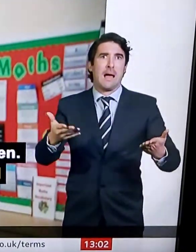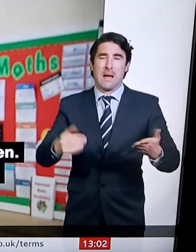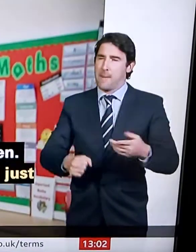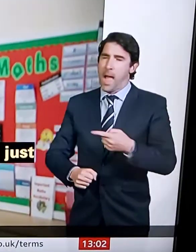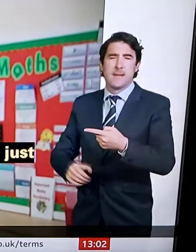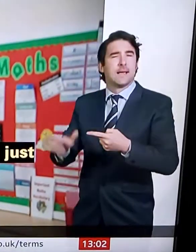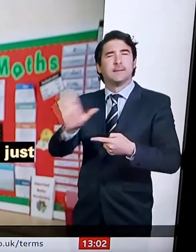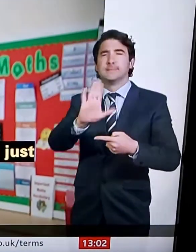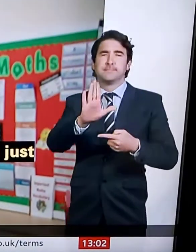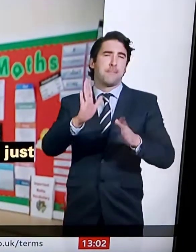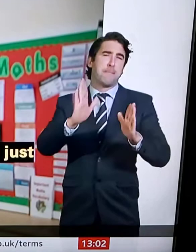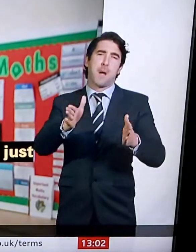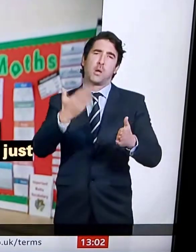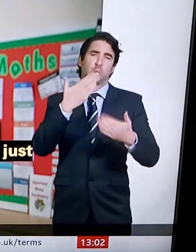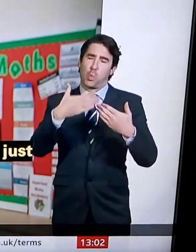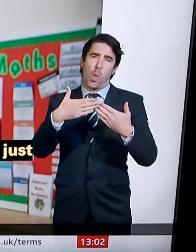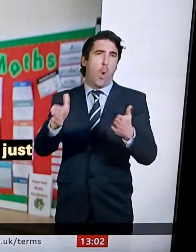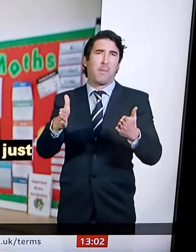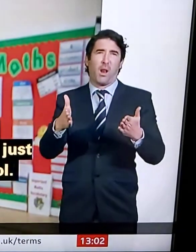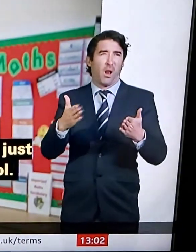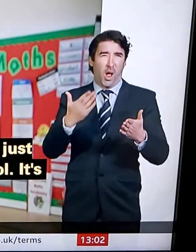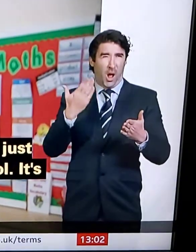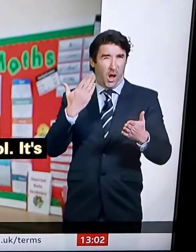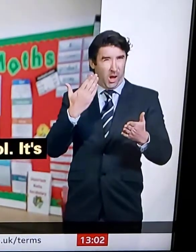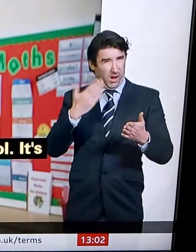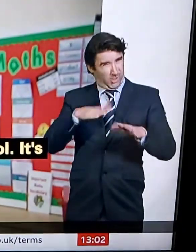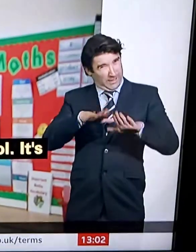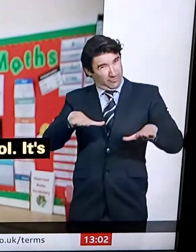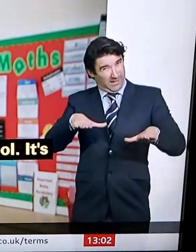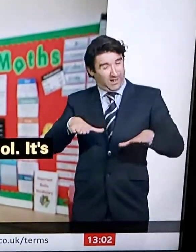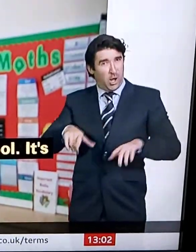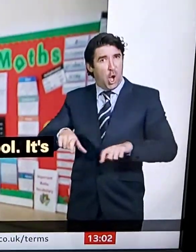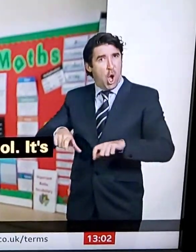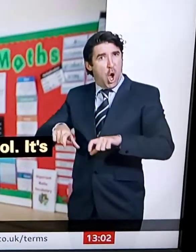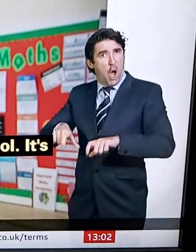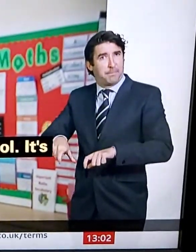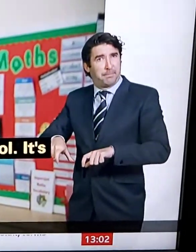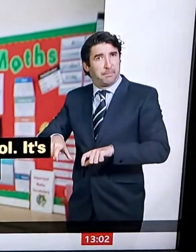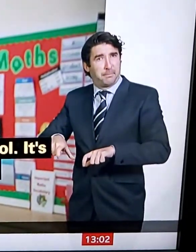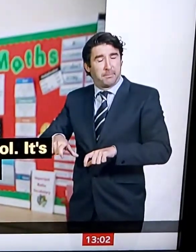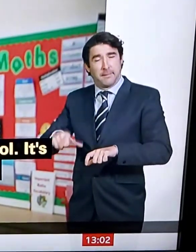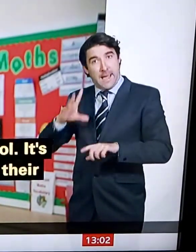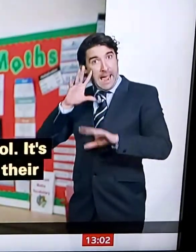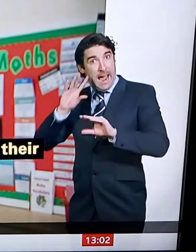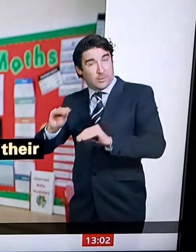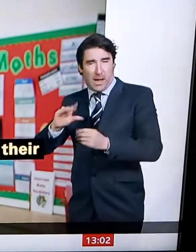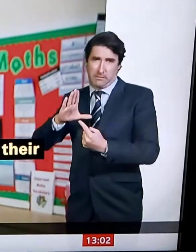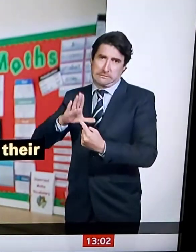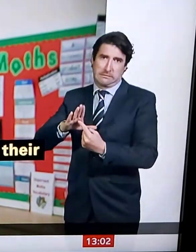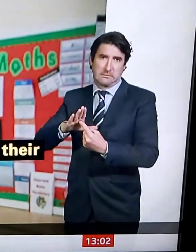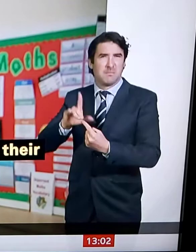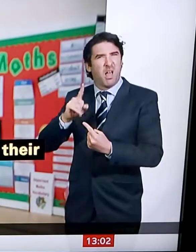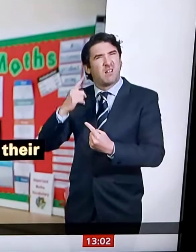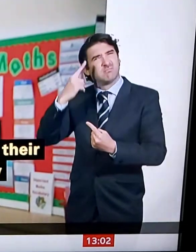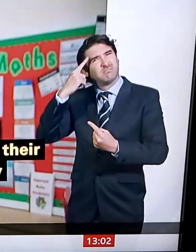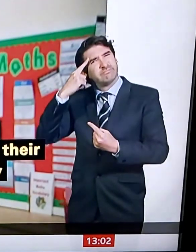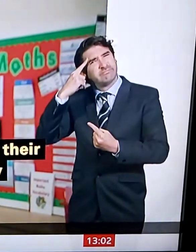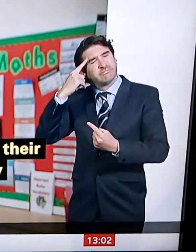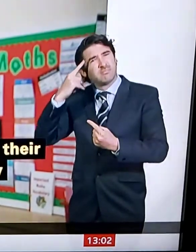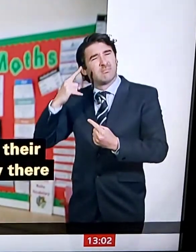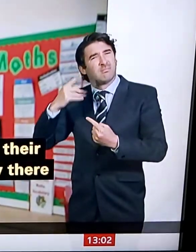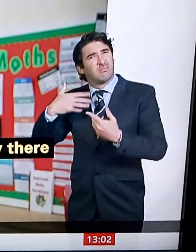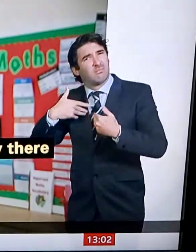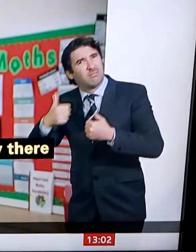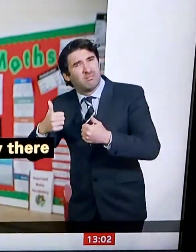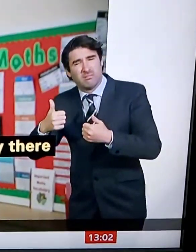under 10%. Now, her campaign team have dismissed the results. It's accepted. They've claimed